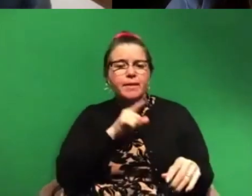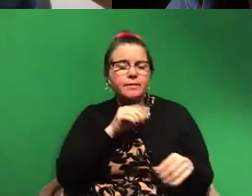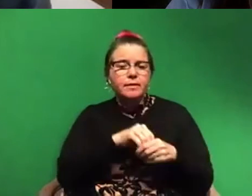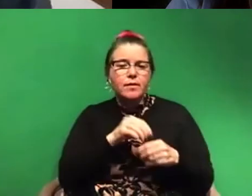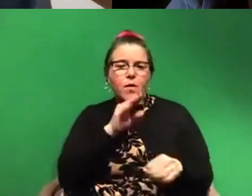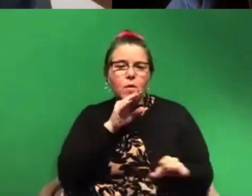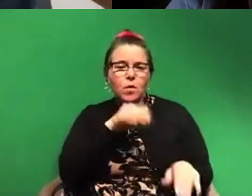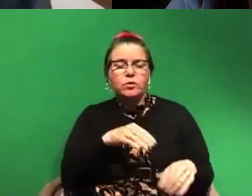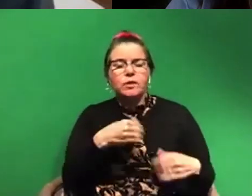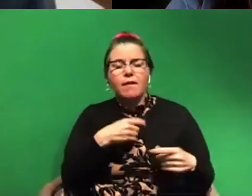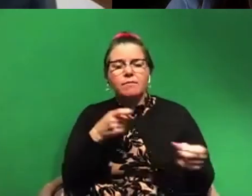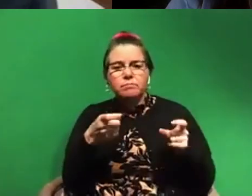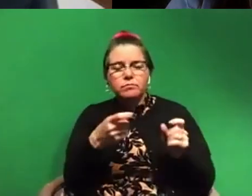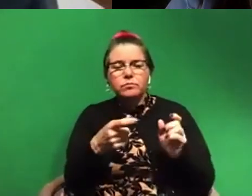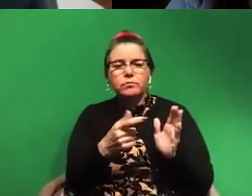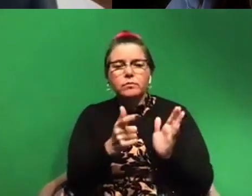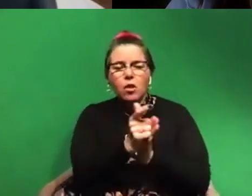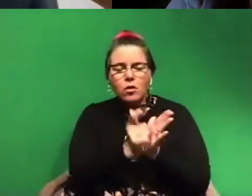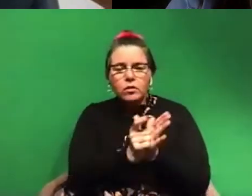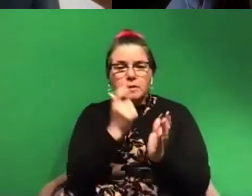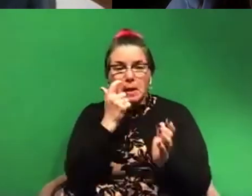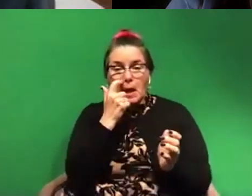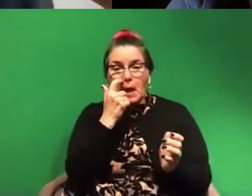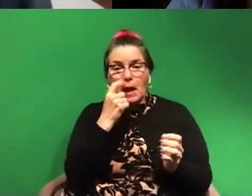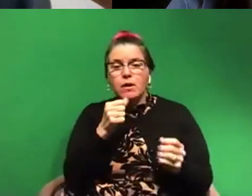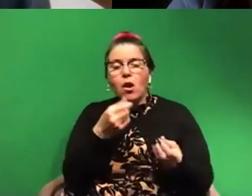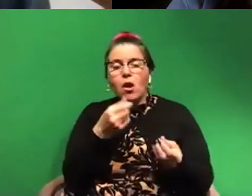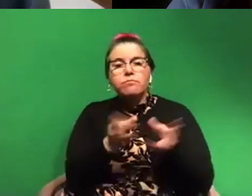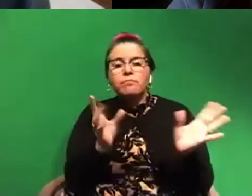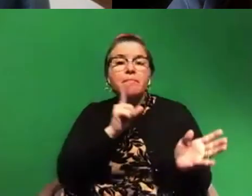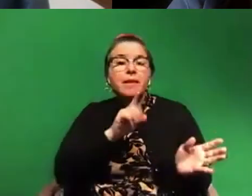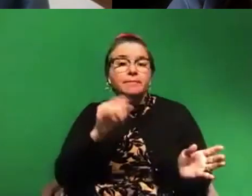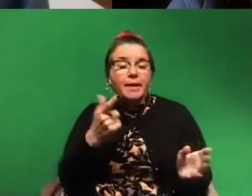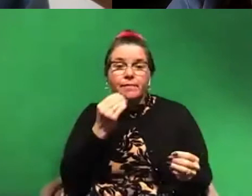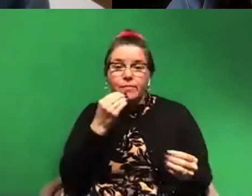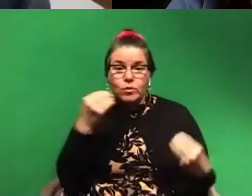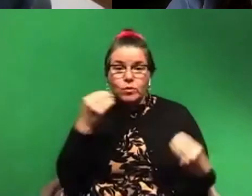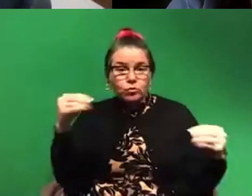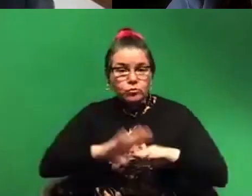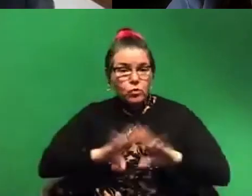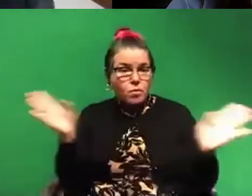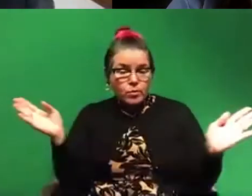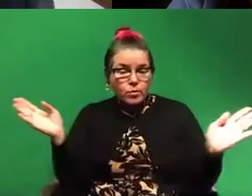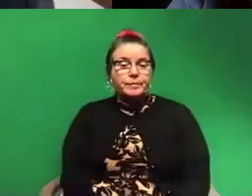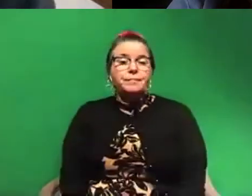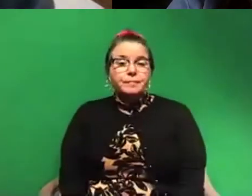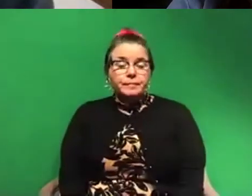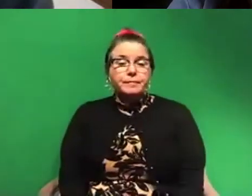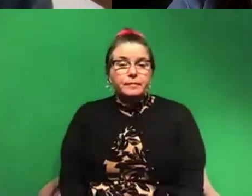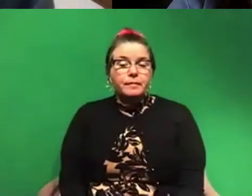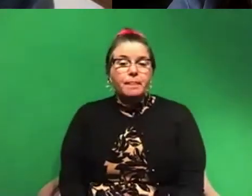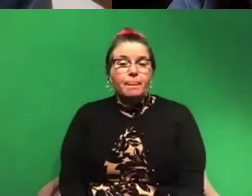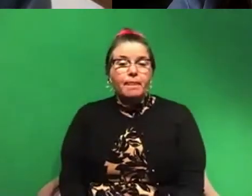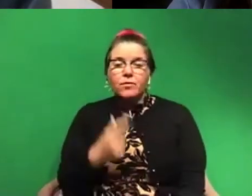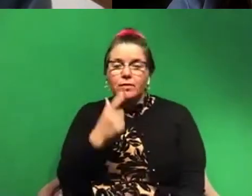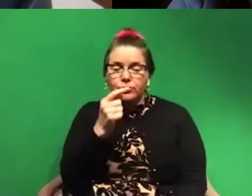regulations saying that we now no longer freebie hand out plastic bags in grocery stores. And there's really interesting research that